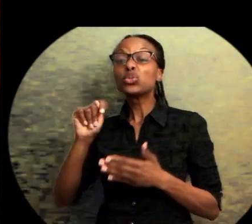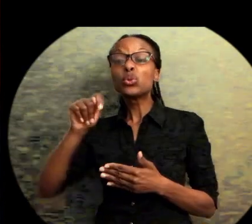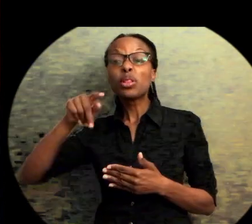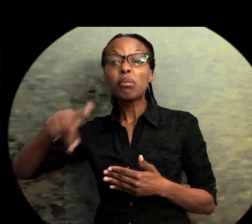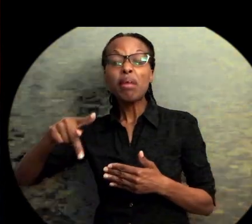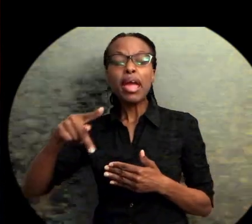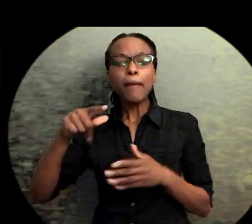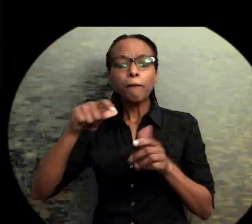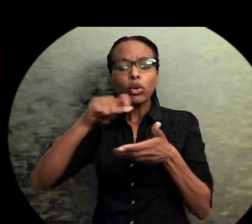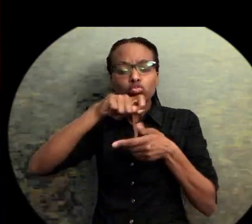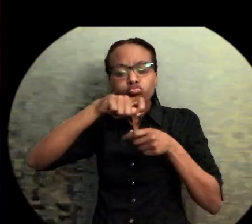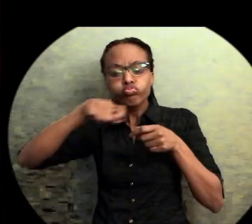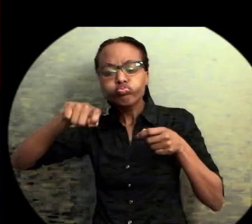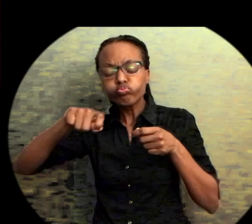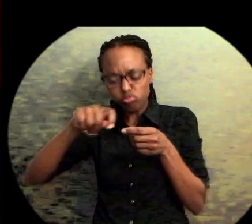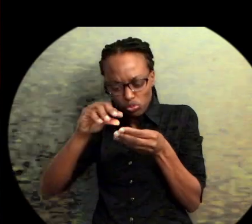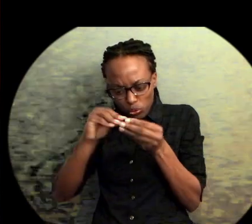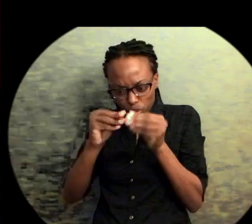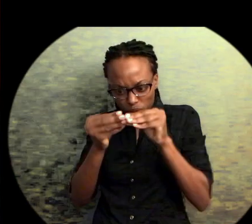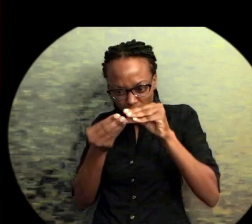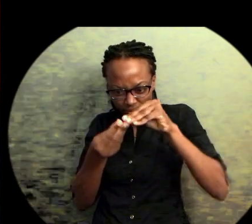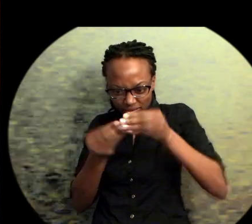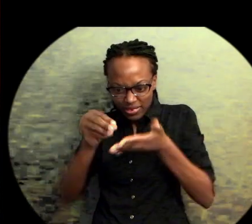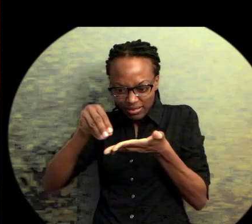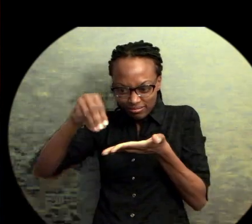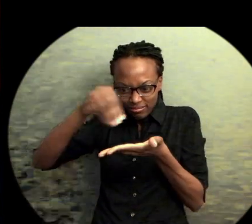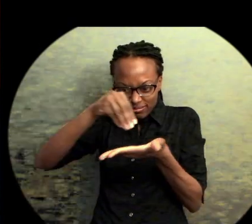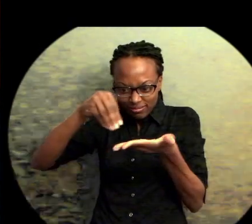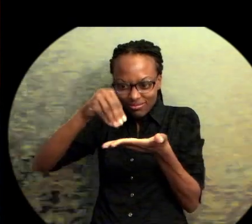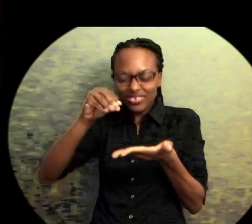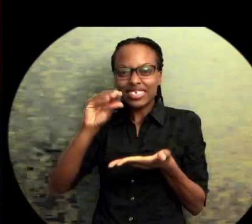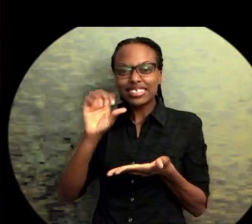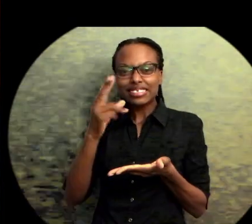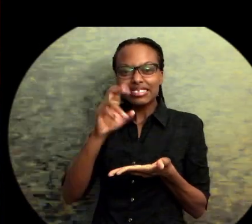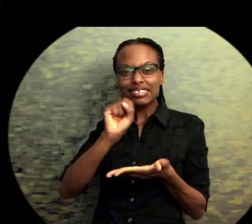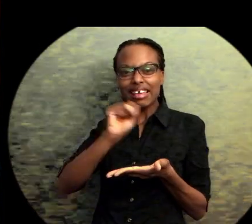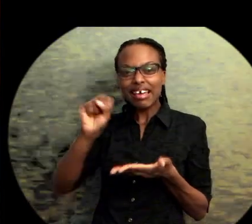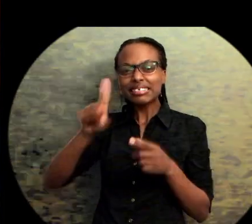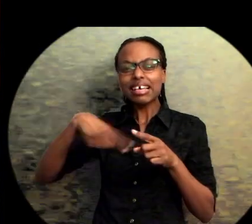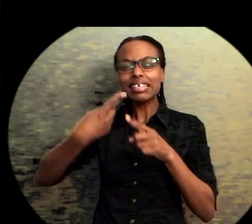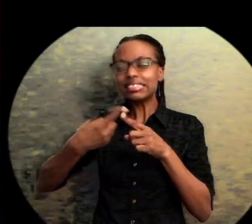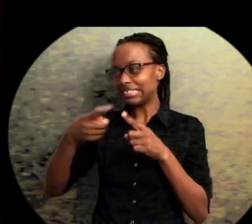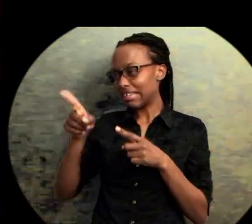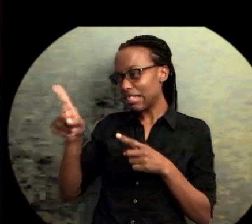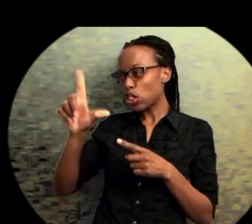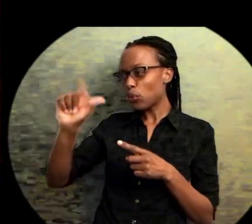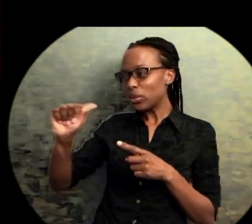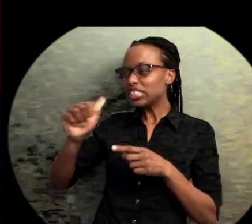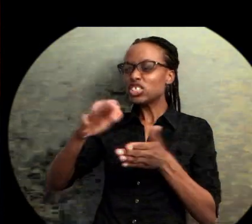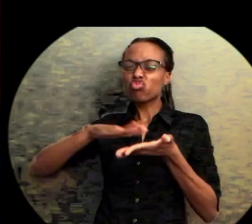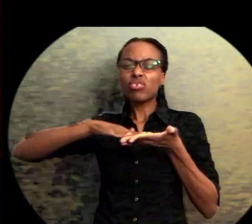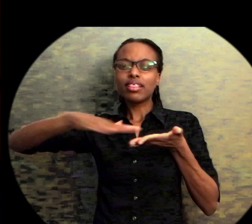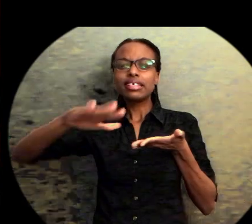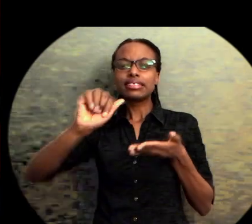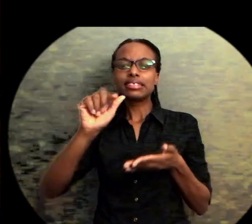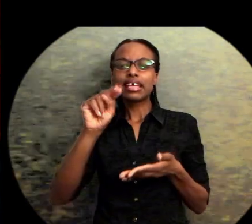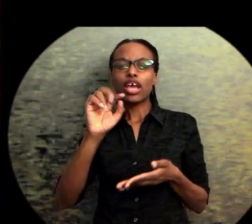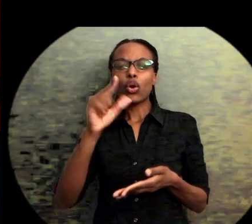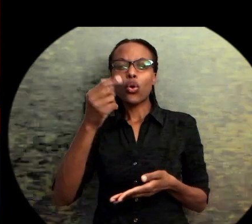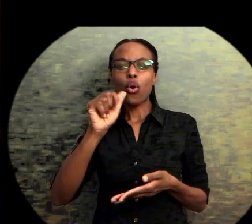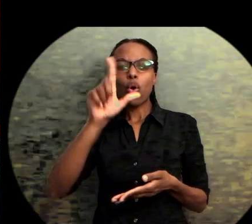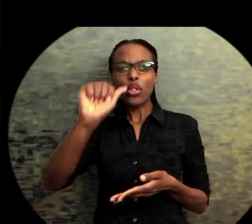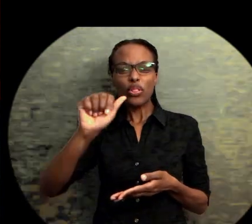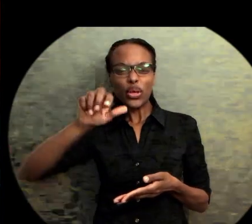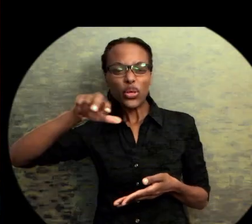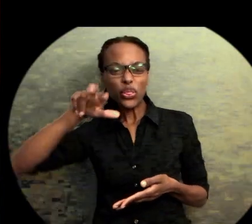State Penitentiary releases the Angola Three. After 44 years in their 6x9